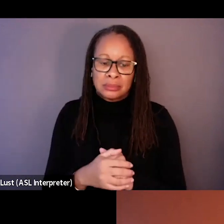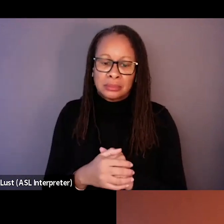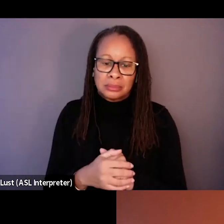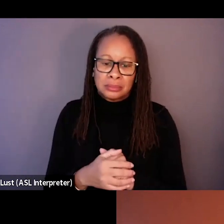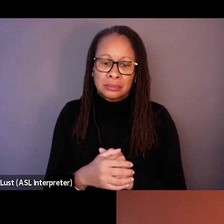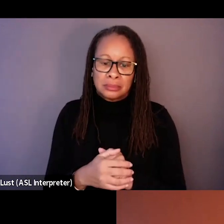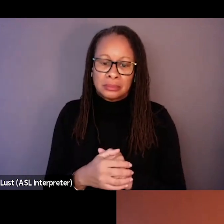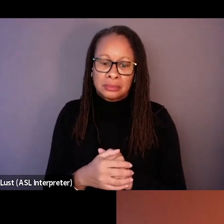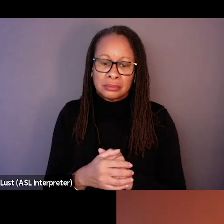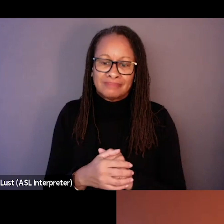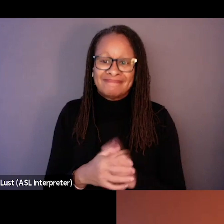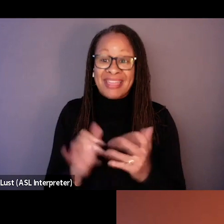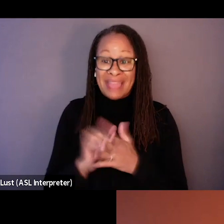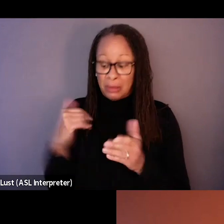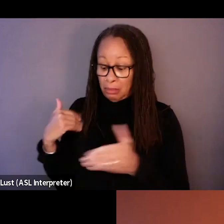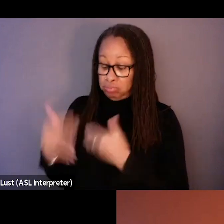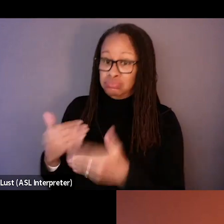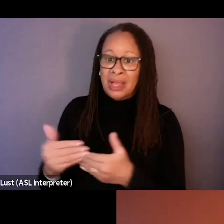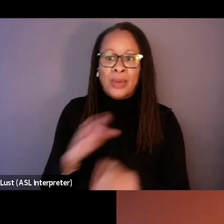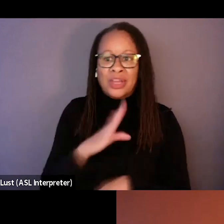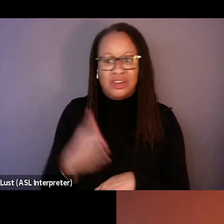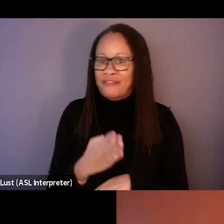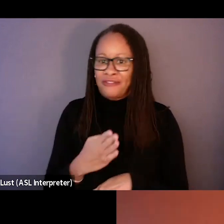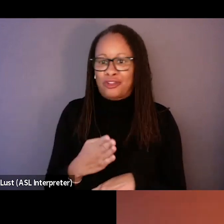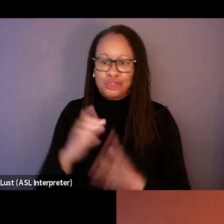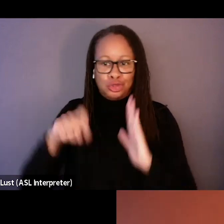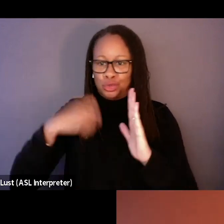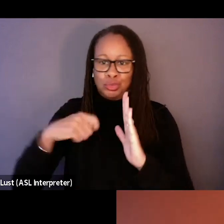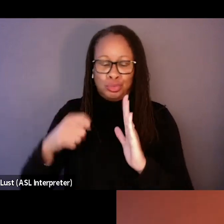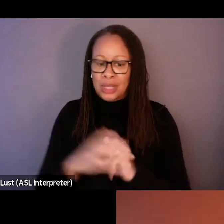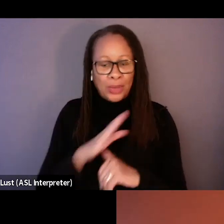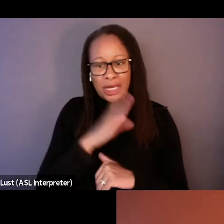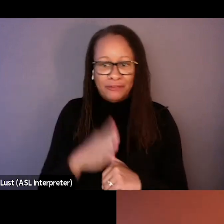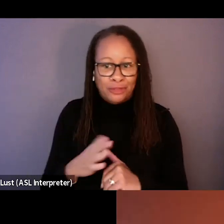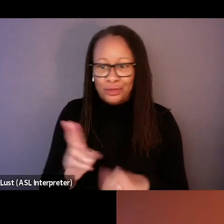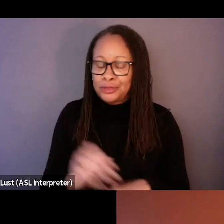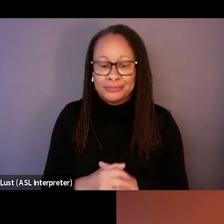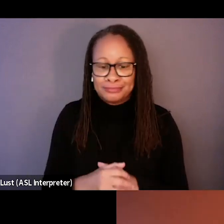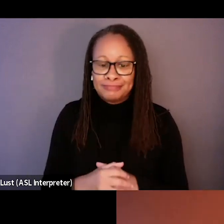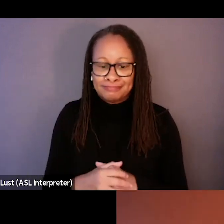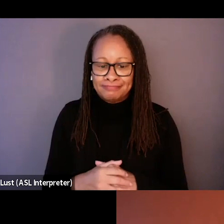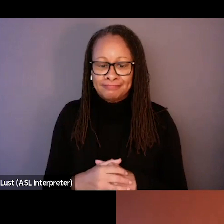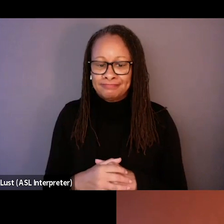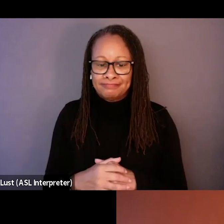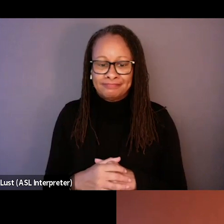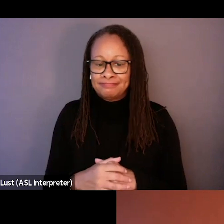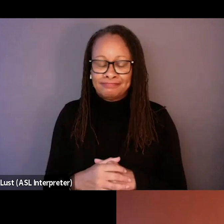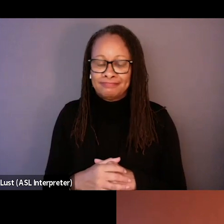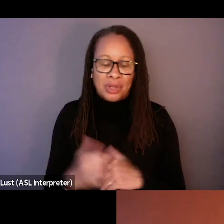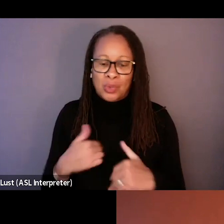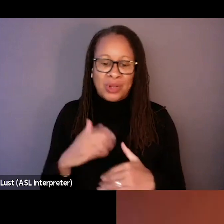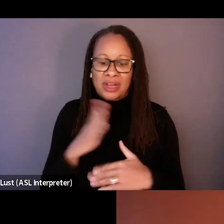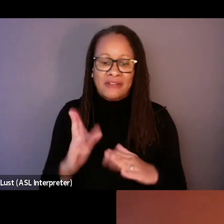this is what's going on, I would never shoot. I would never shoot this film. You know, if I knew it, I would never shoot it, you